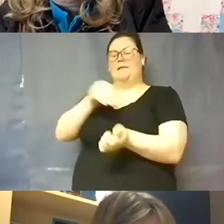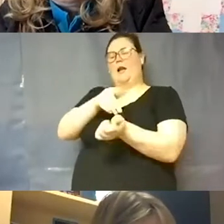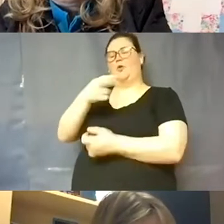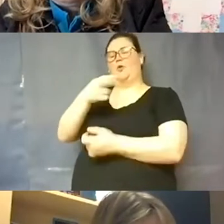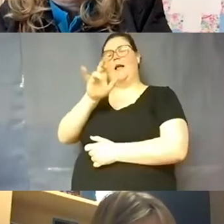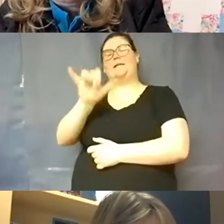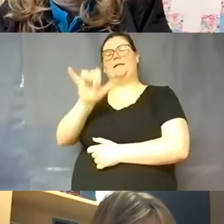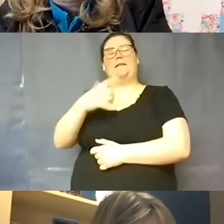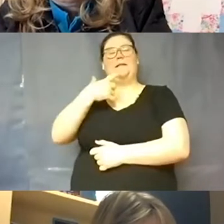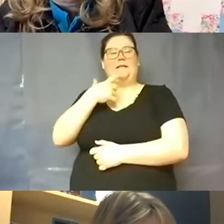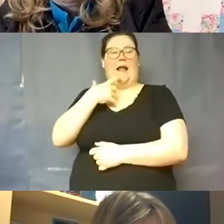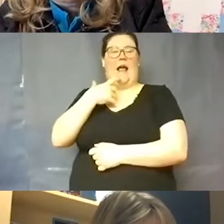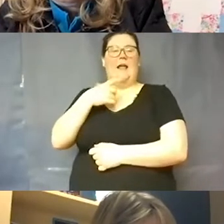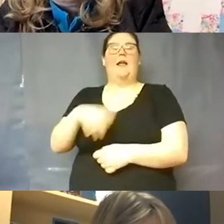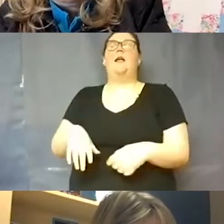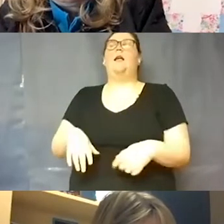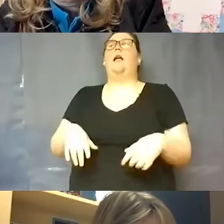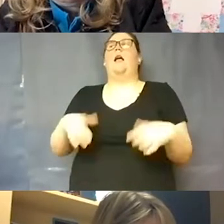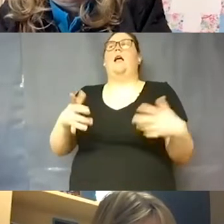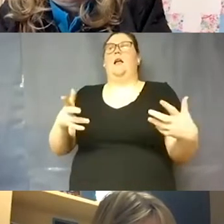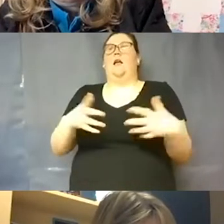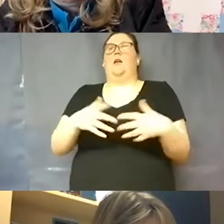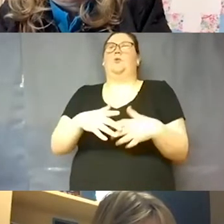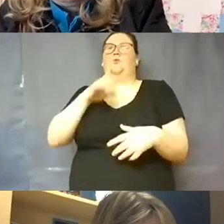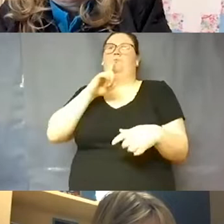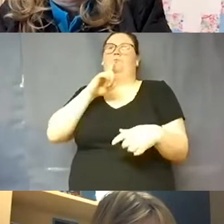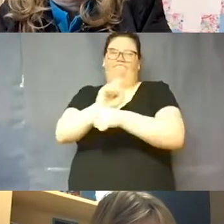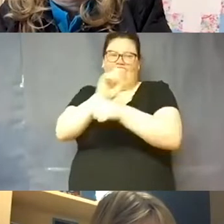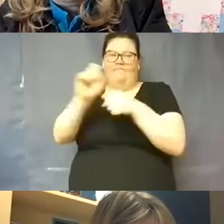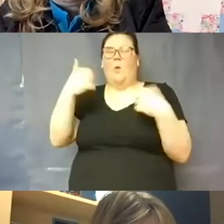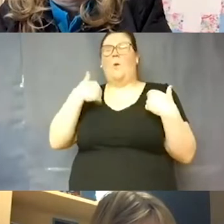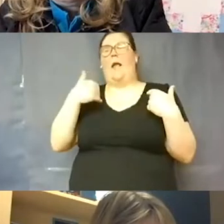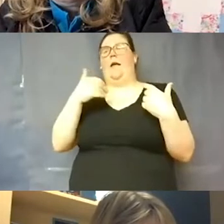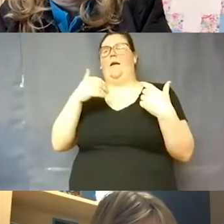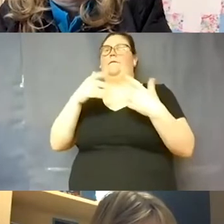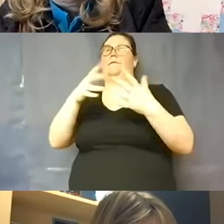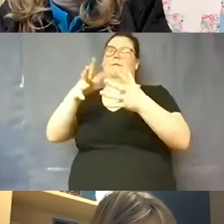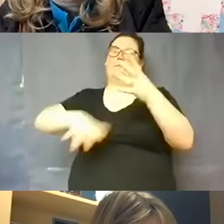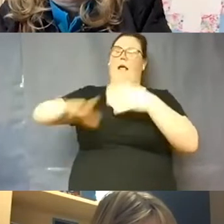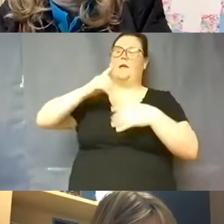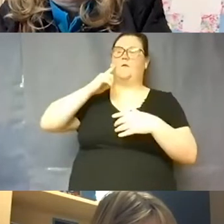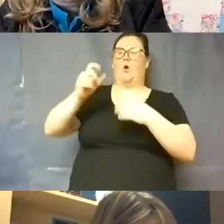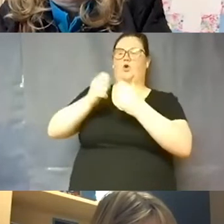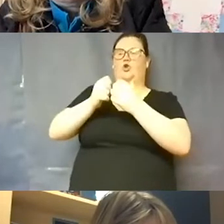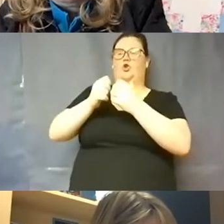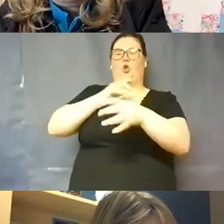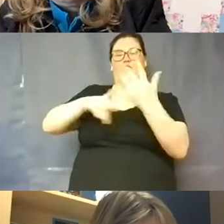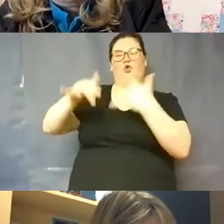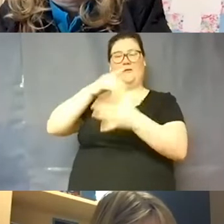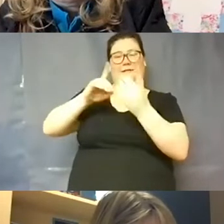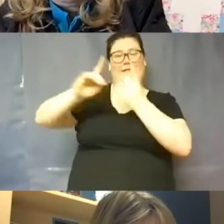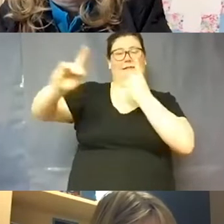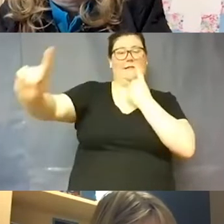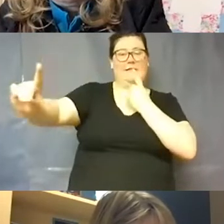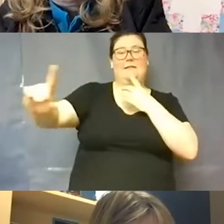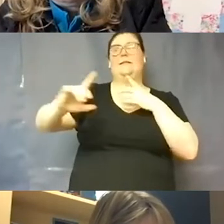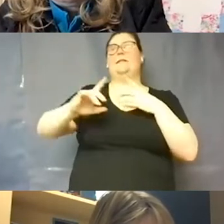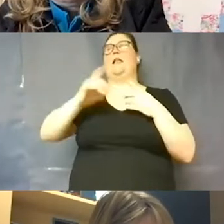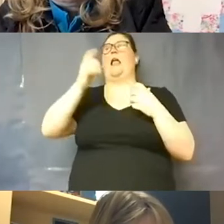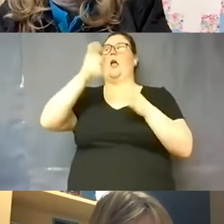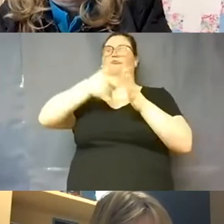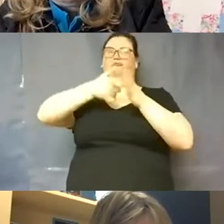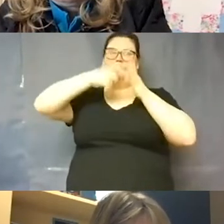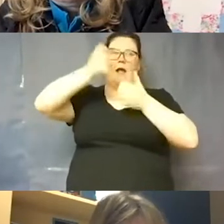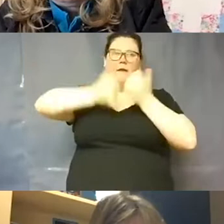as well is to ensure that we have a space for social distance and that we do require everyone to wear their masks